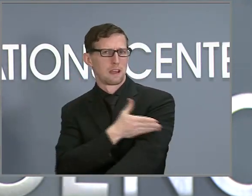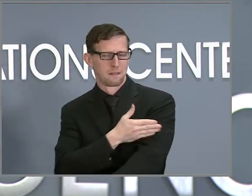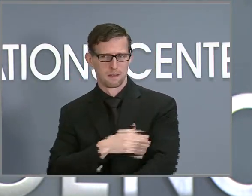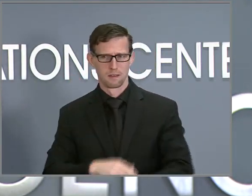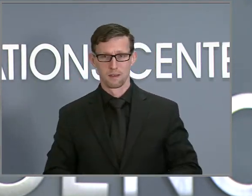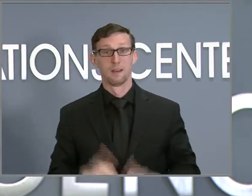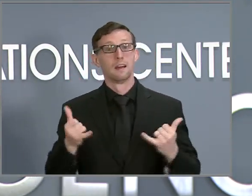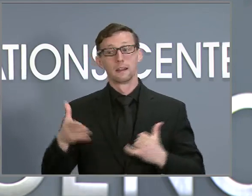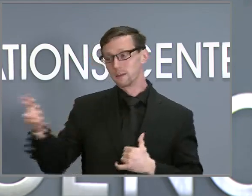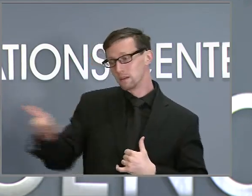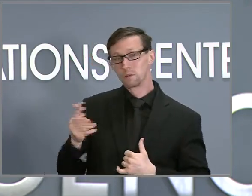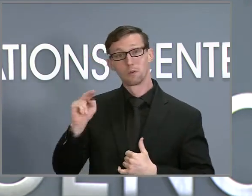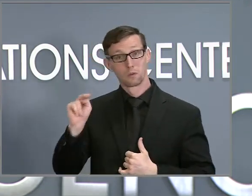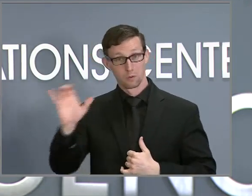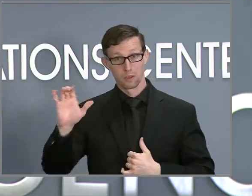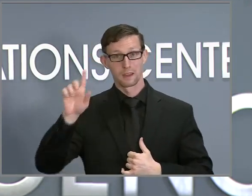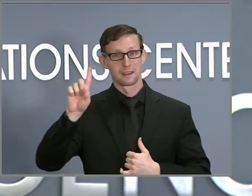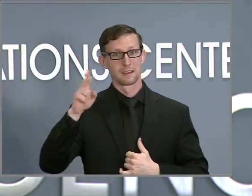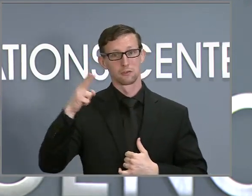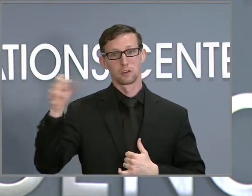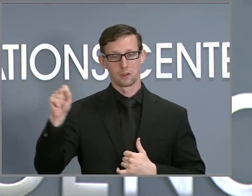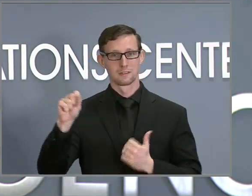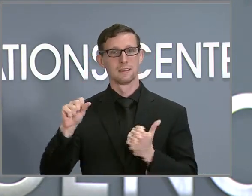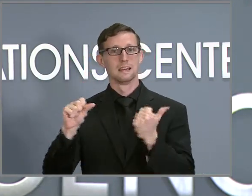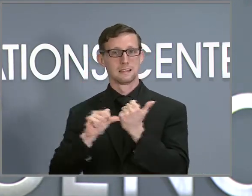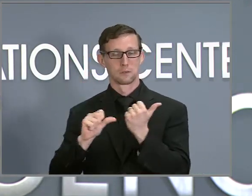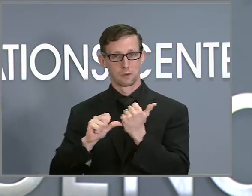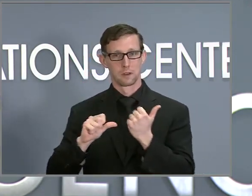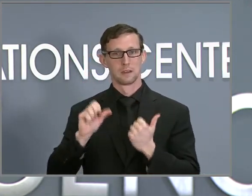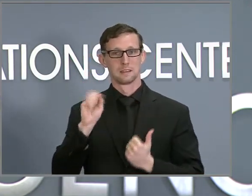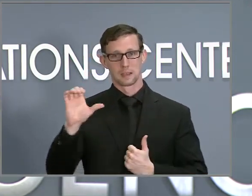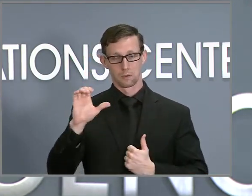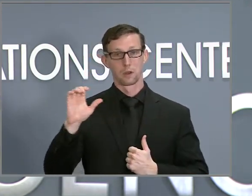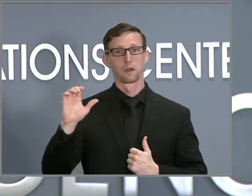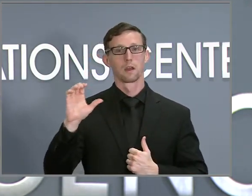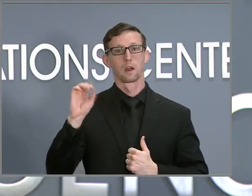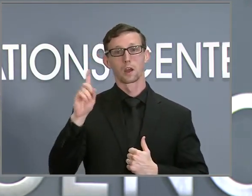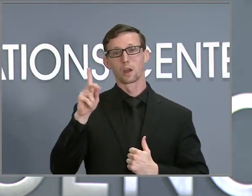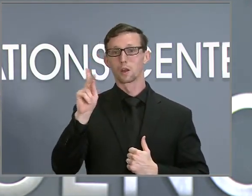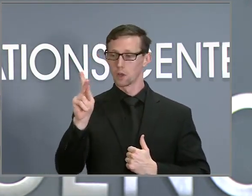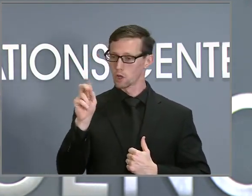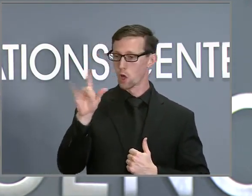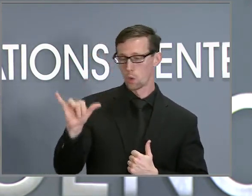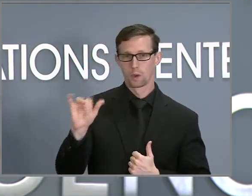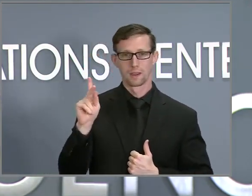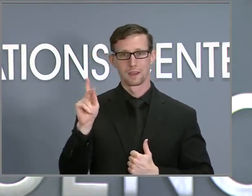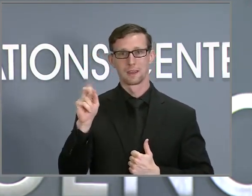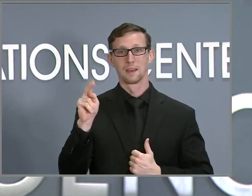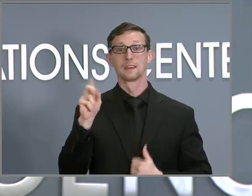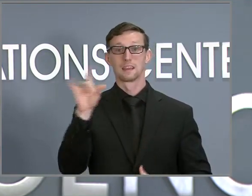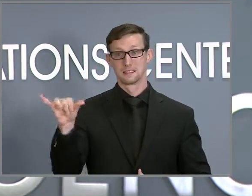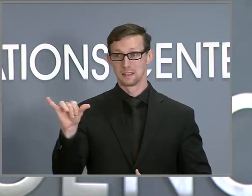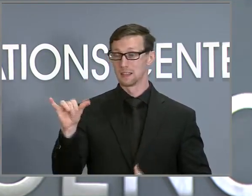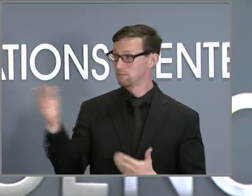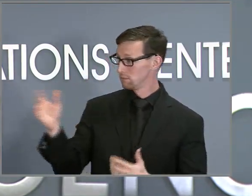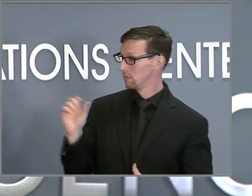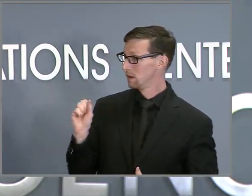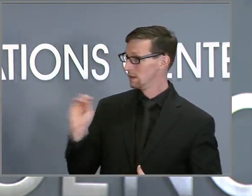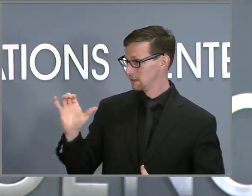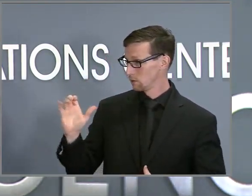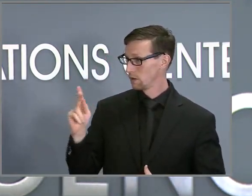Carolina Department of Health and Human Services Secretary Cody Kensley to share an update with us. Secretary Kensley.